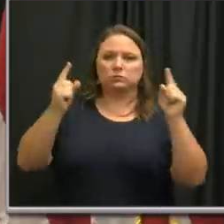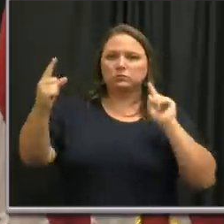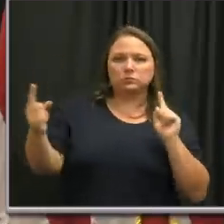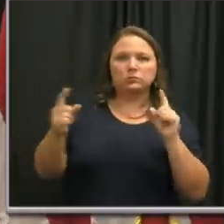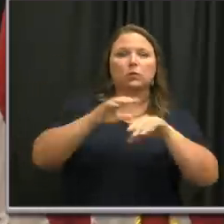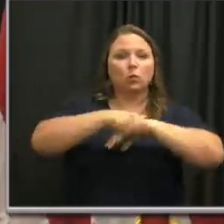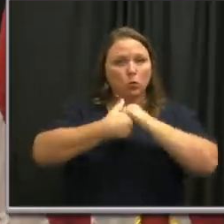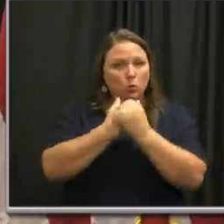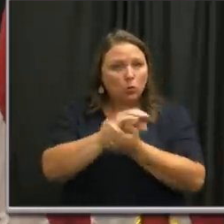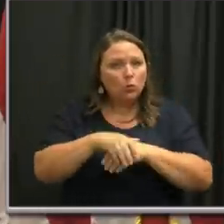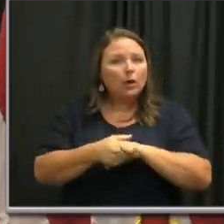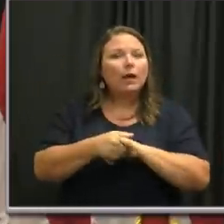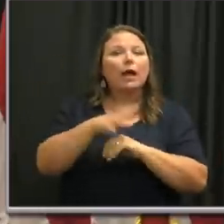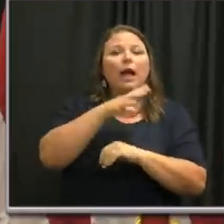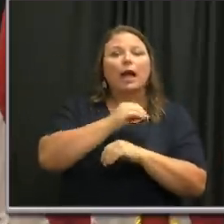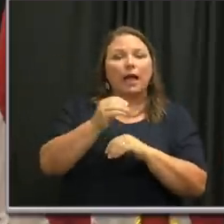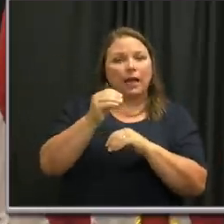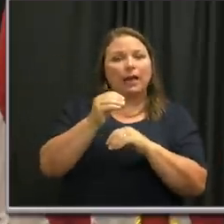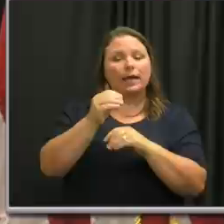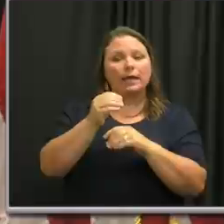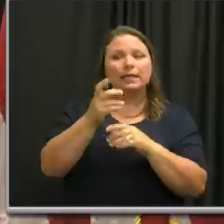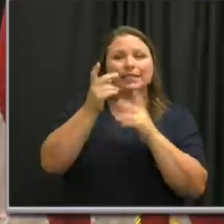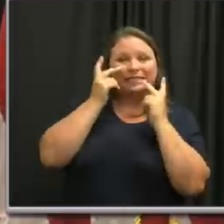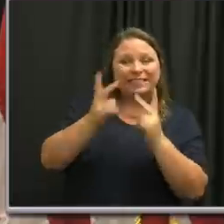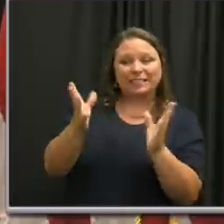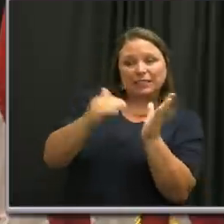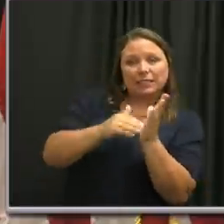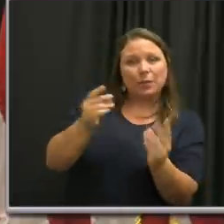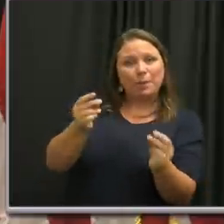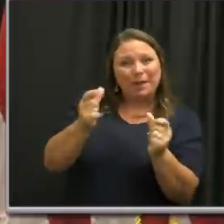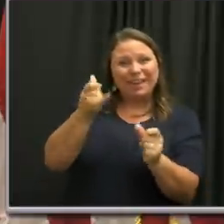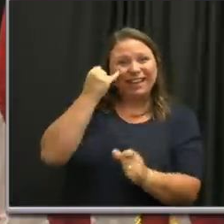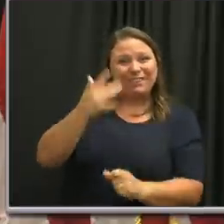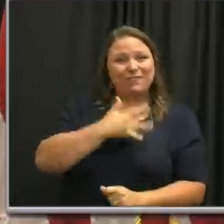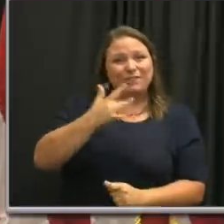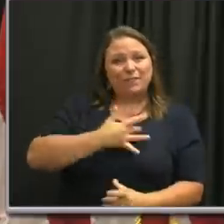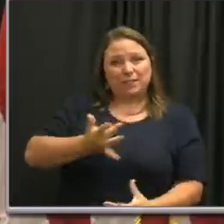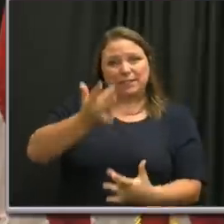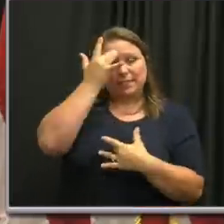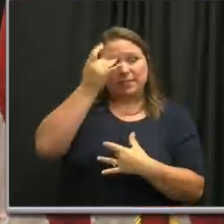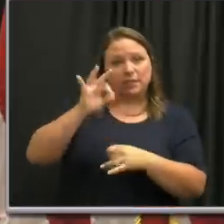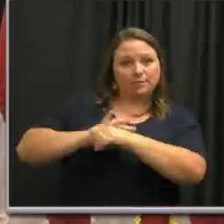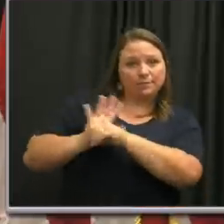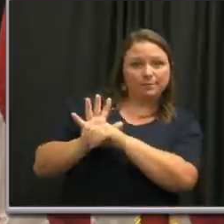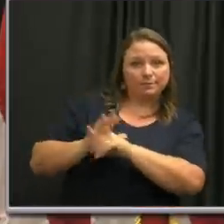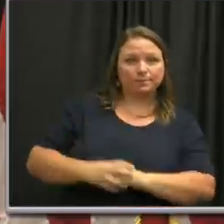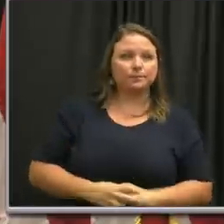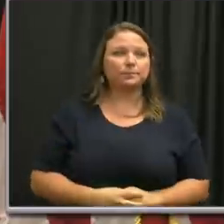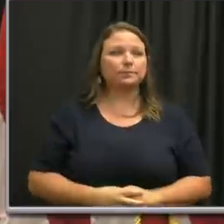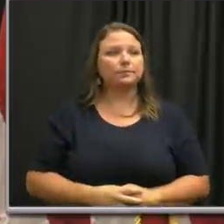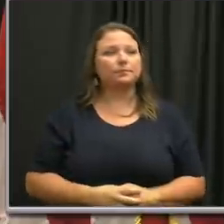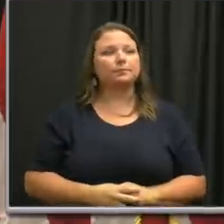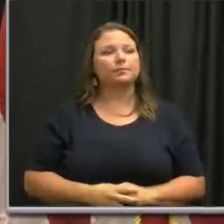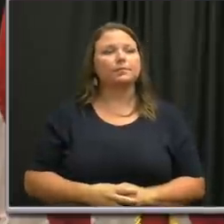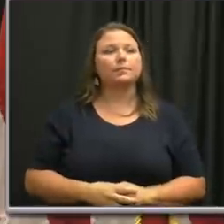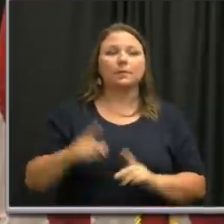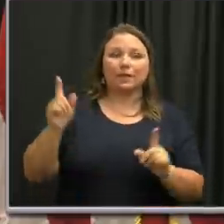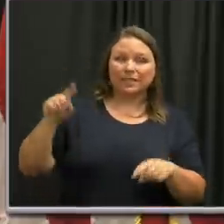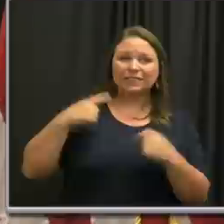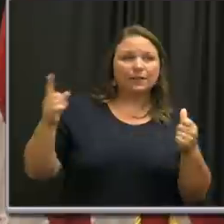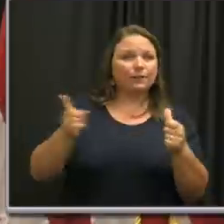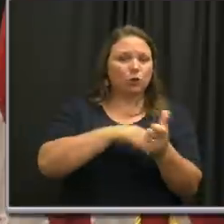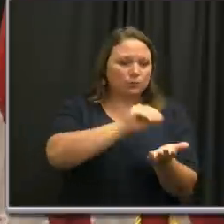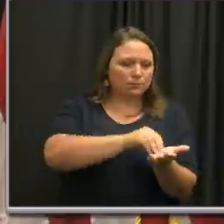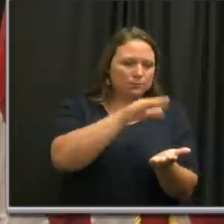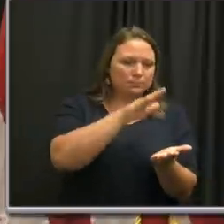frequent handwashing, and receiving prompt medical attention if you feel symptoms of COVID-19. Since our first